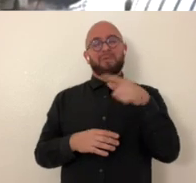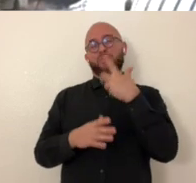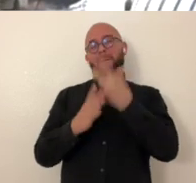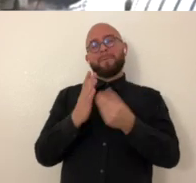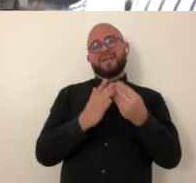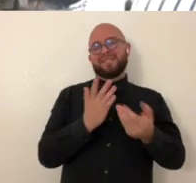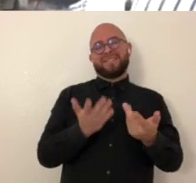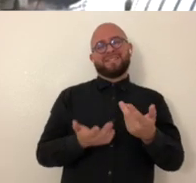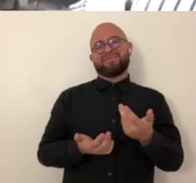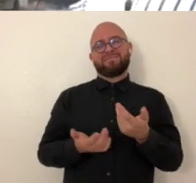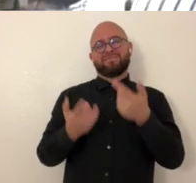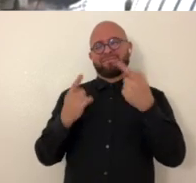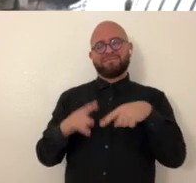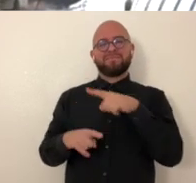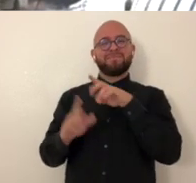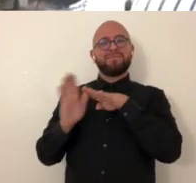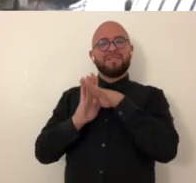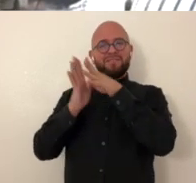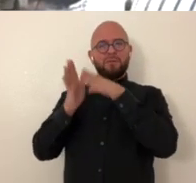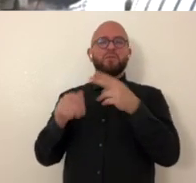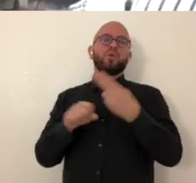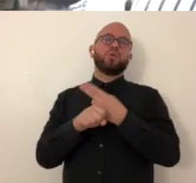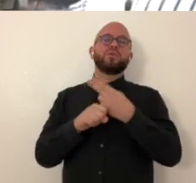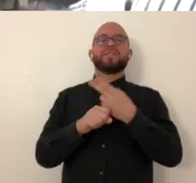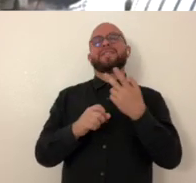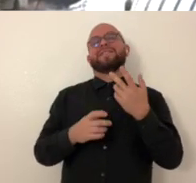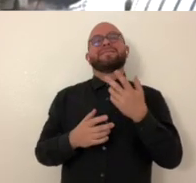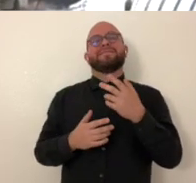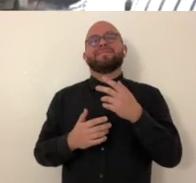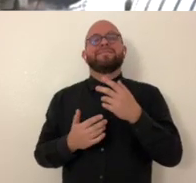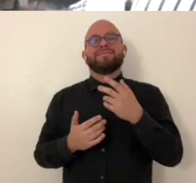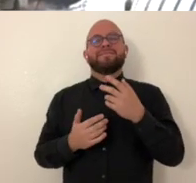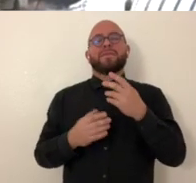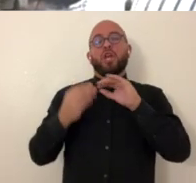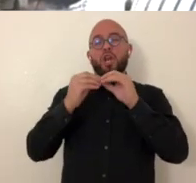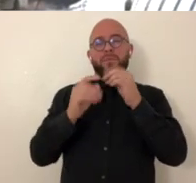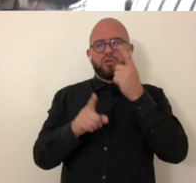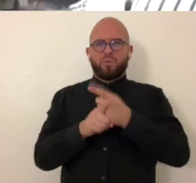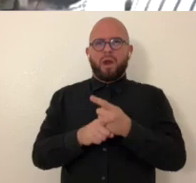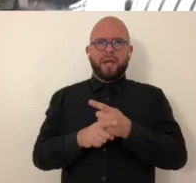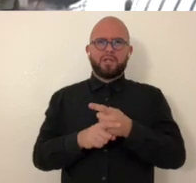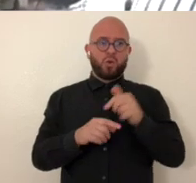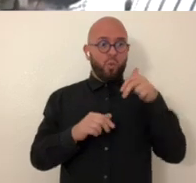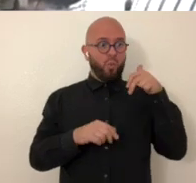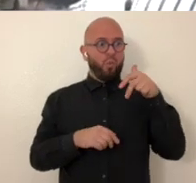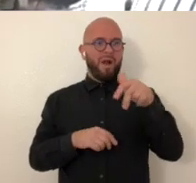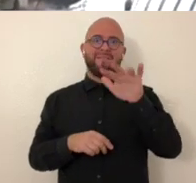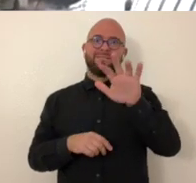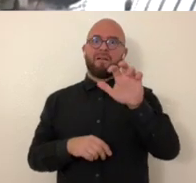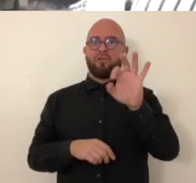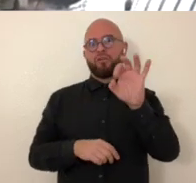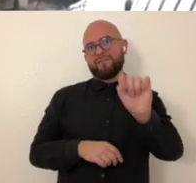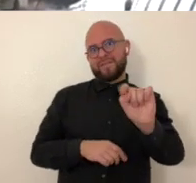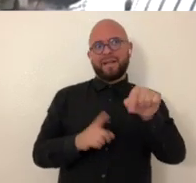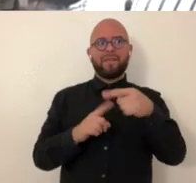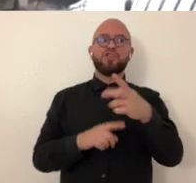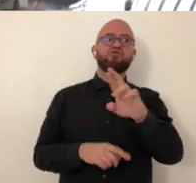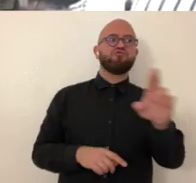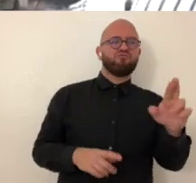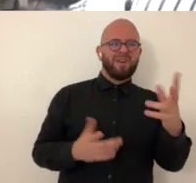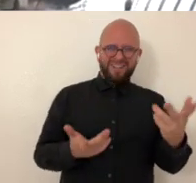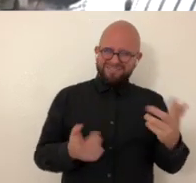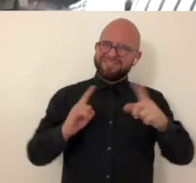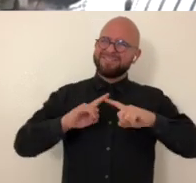that i felt was missing a lot of the apps where they were strictly limited by their developers developing things very numerically term right 500 feet so